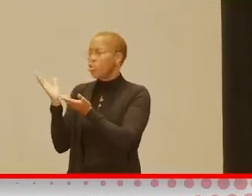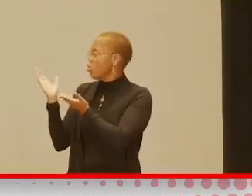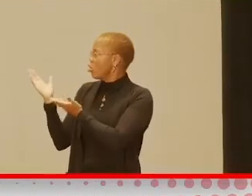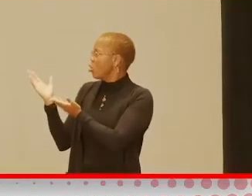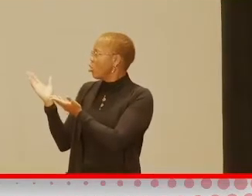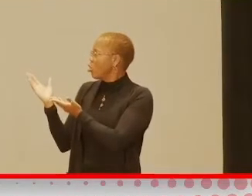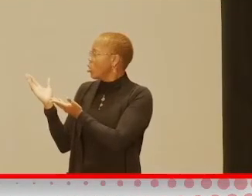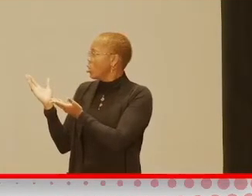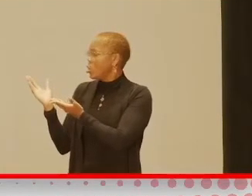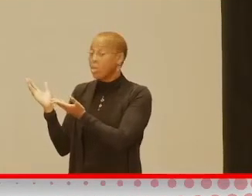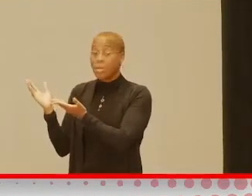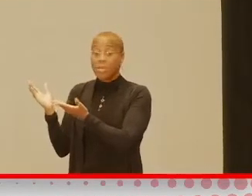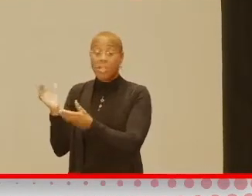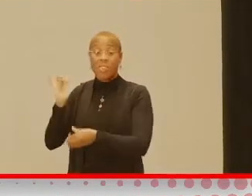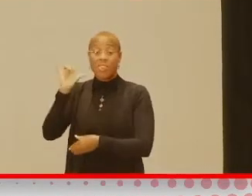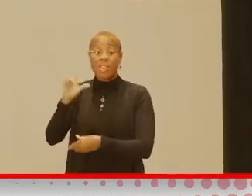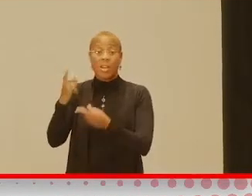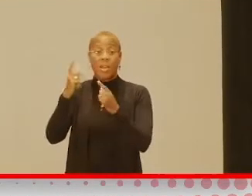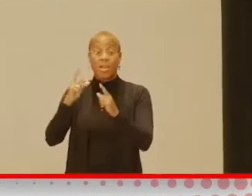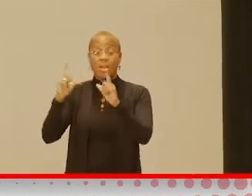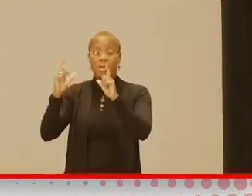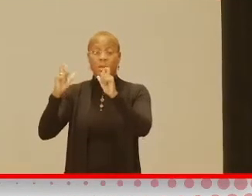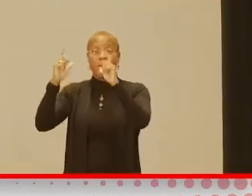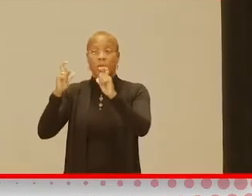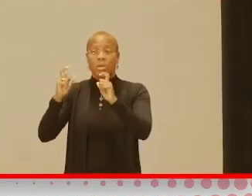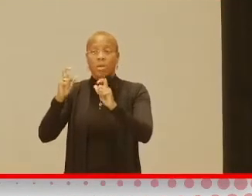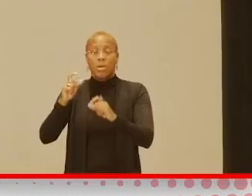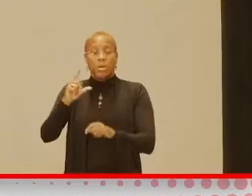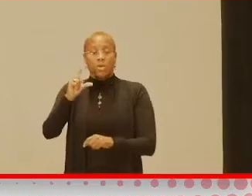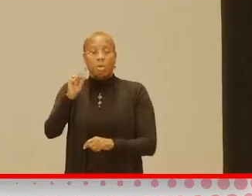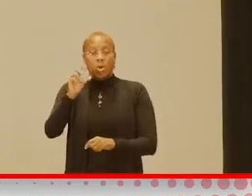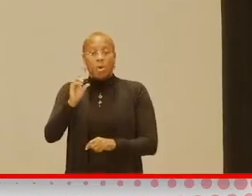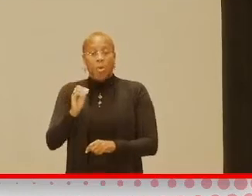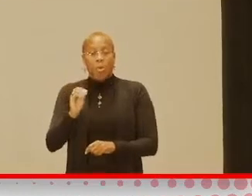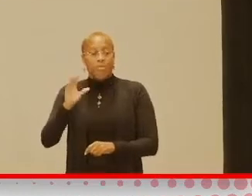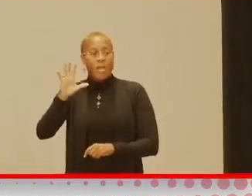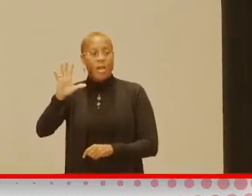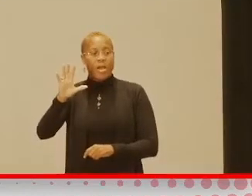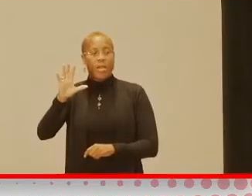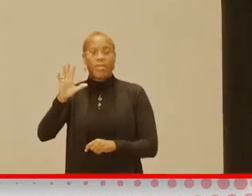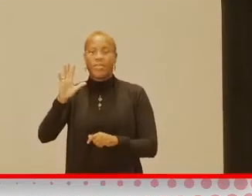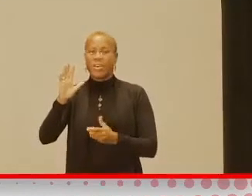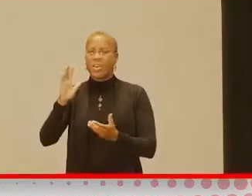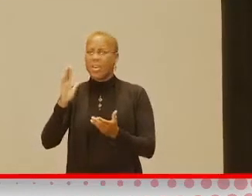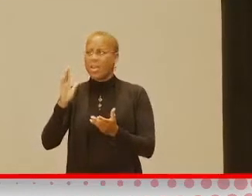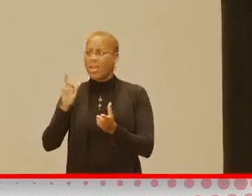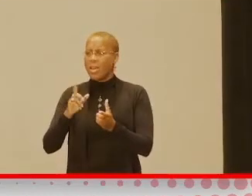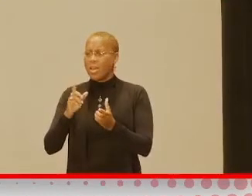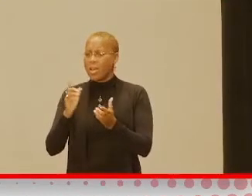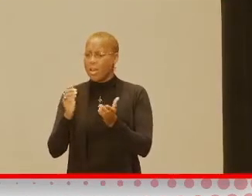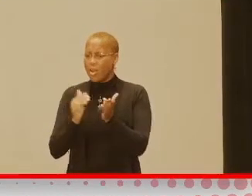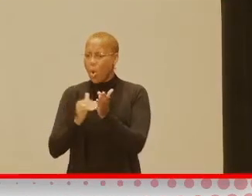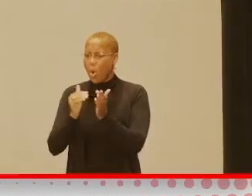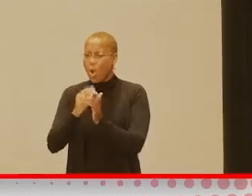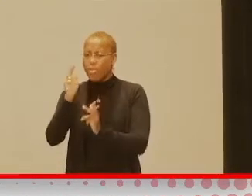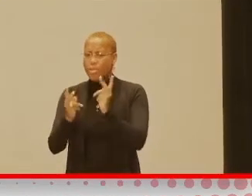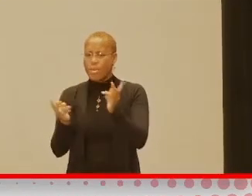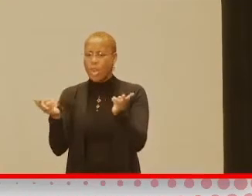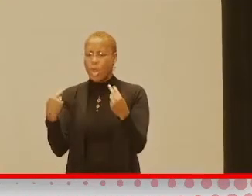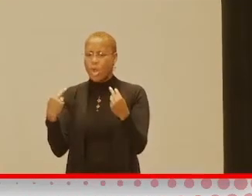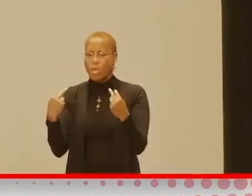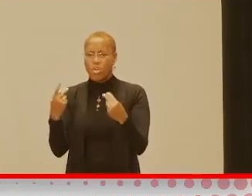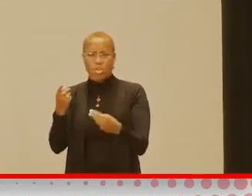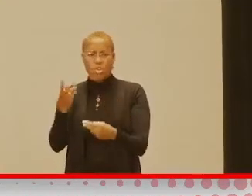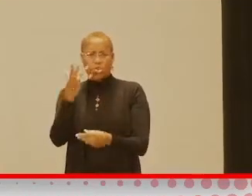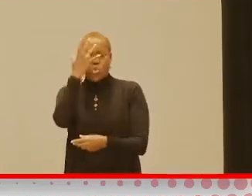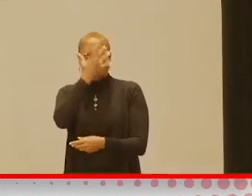that's in this picture? So that was actually taken in 2005. And a lot of times people see me and they look, they're like, you look